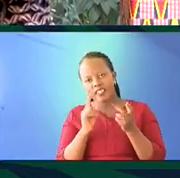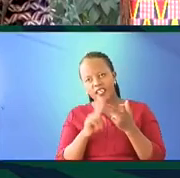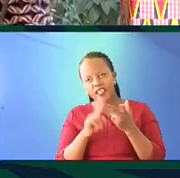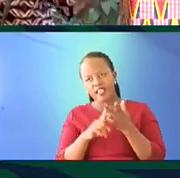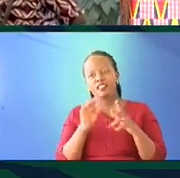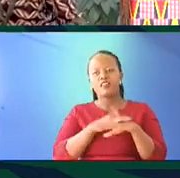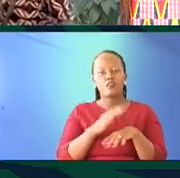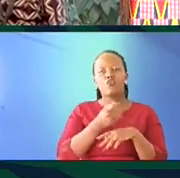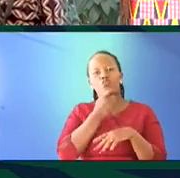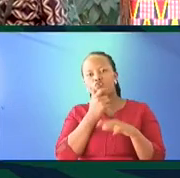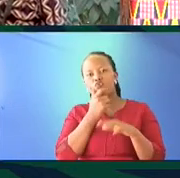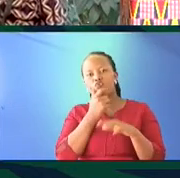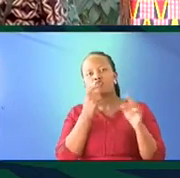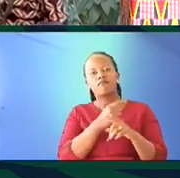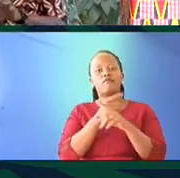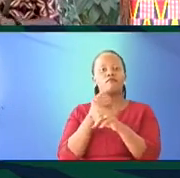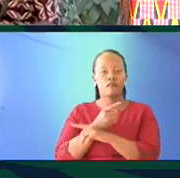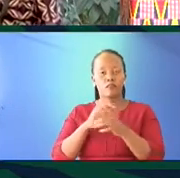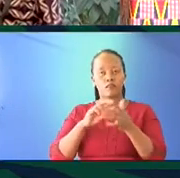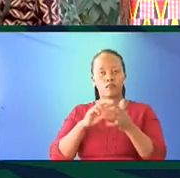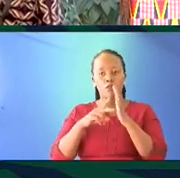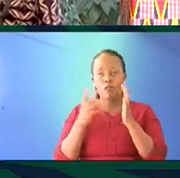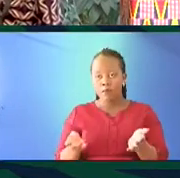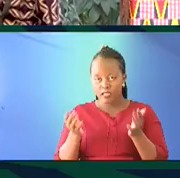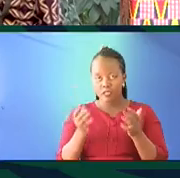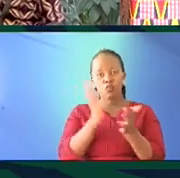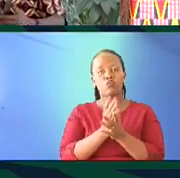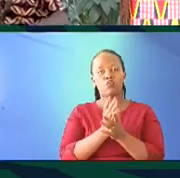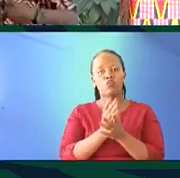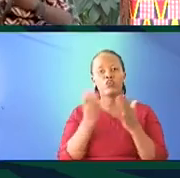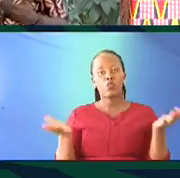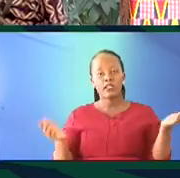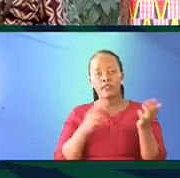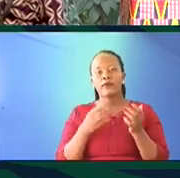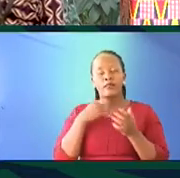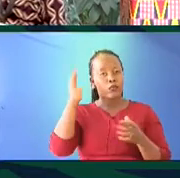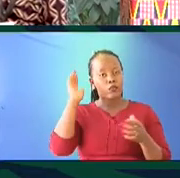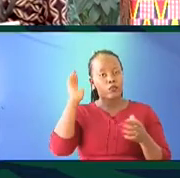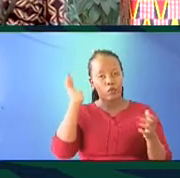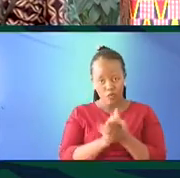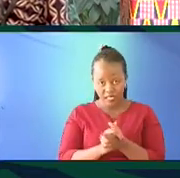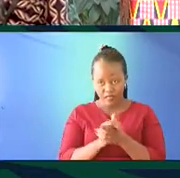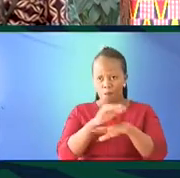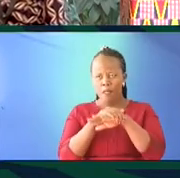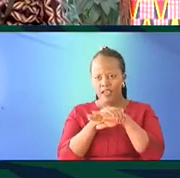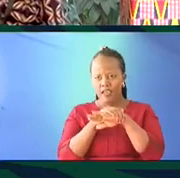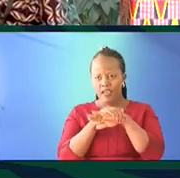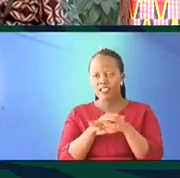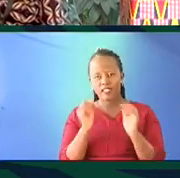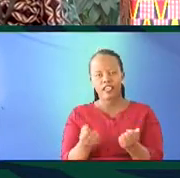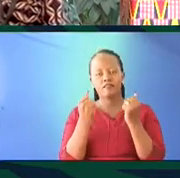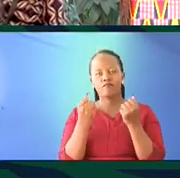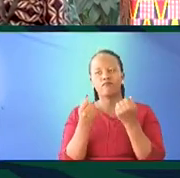Gekoyo, Doluo, whatever it is. So, the reality of the fact is, we'd like to believe that English is a savior